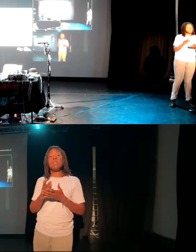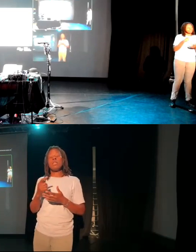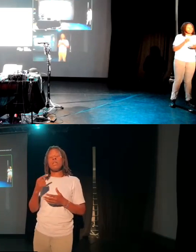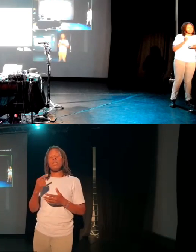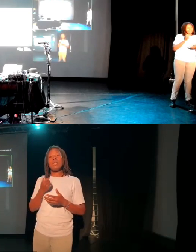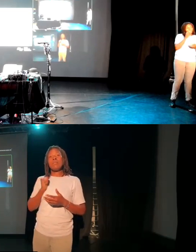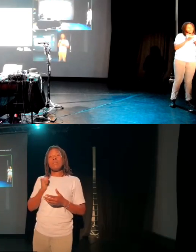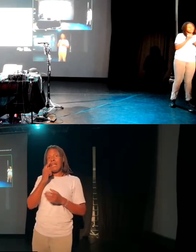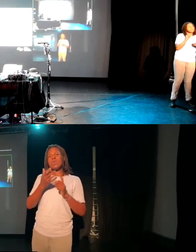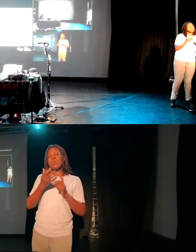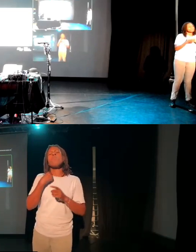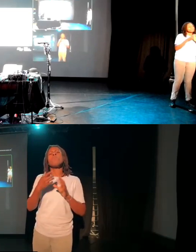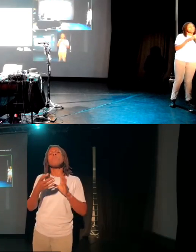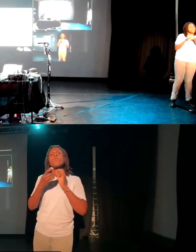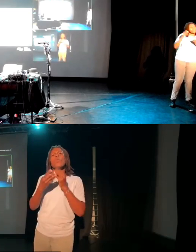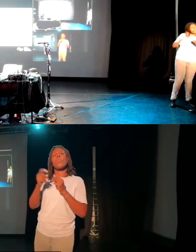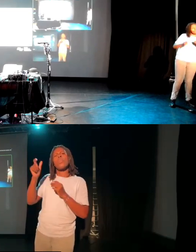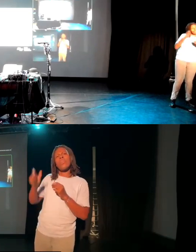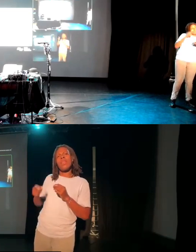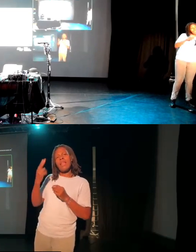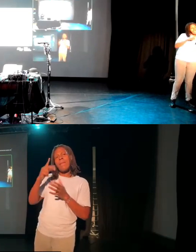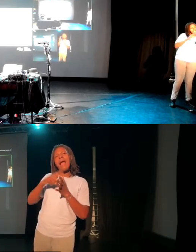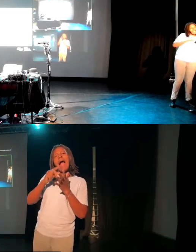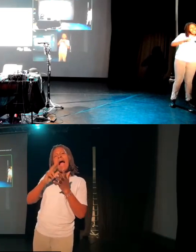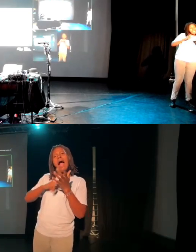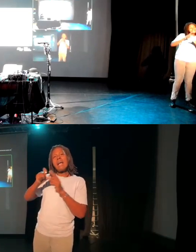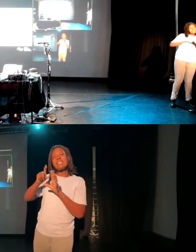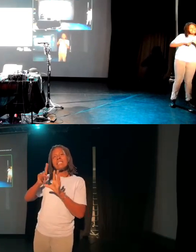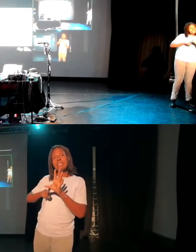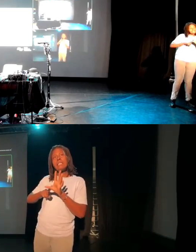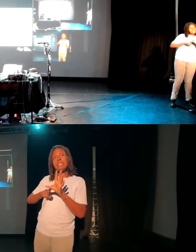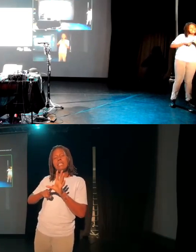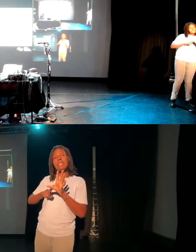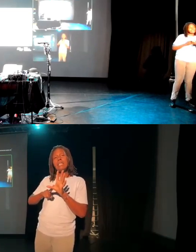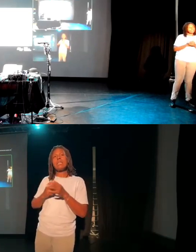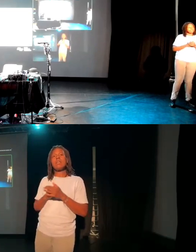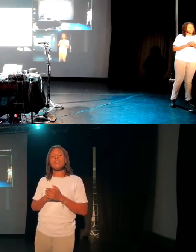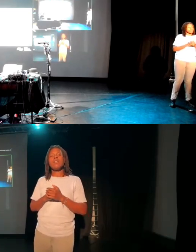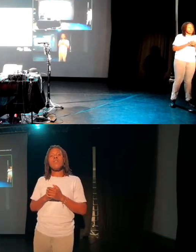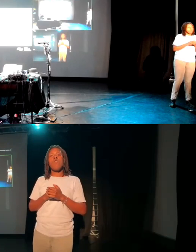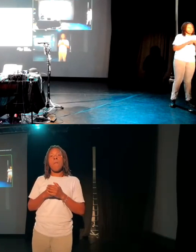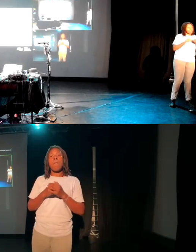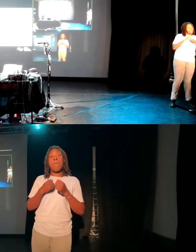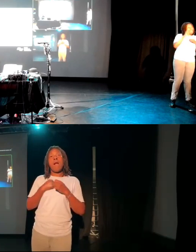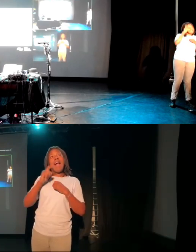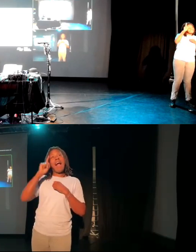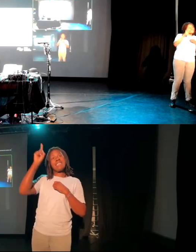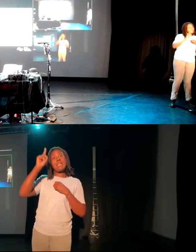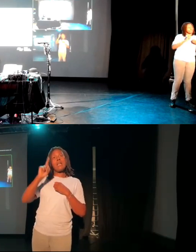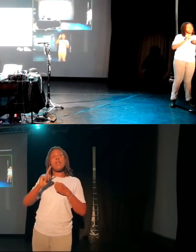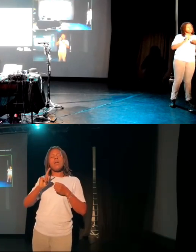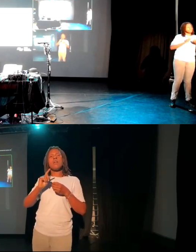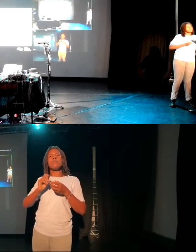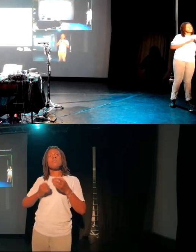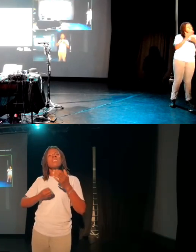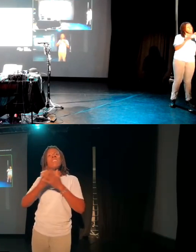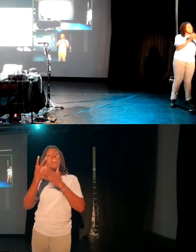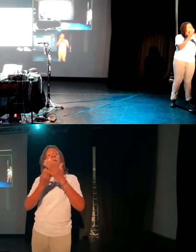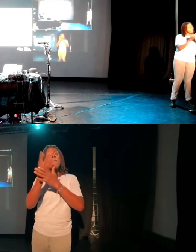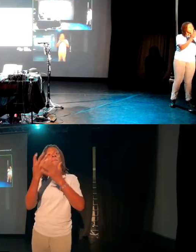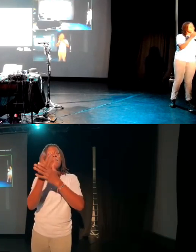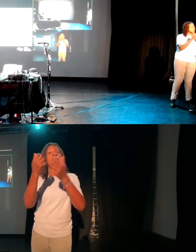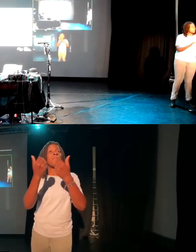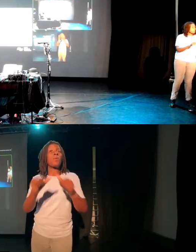Andy, who's been absolutely amazing at getting this project from my idea down to a real world thing. And we've actually got the first example here.